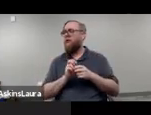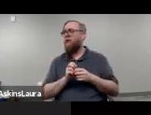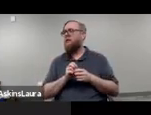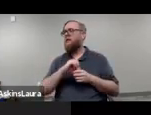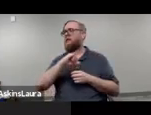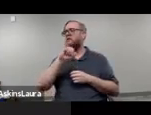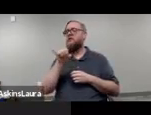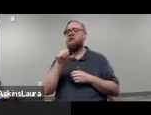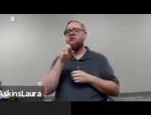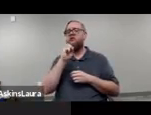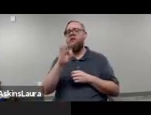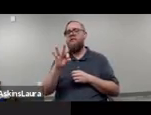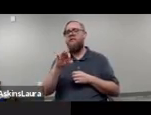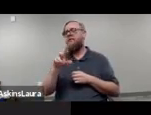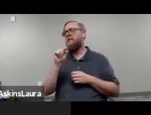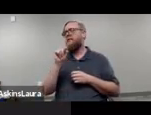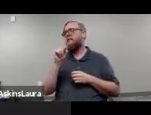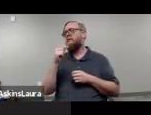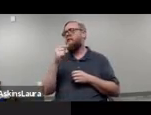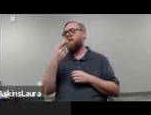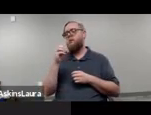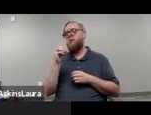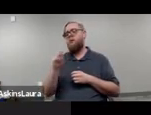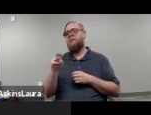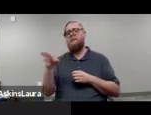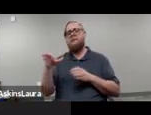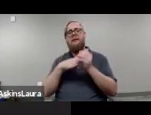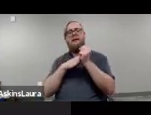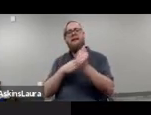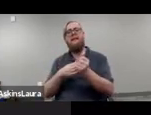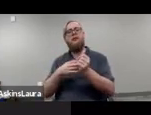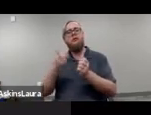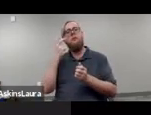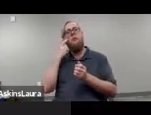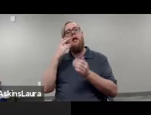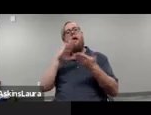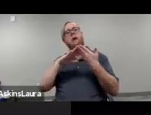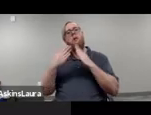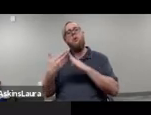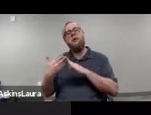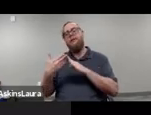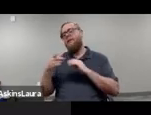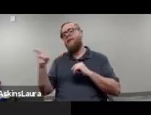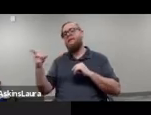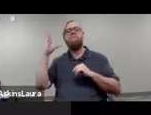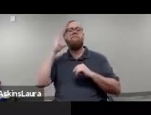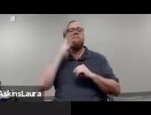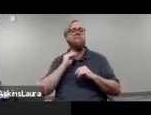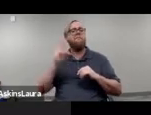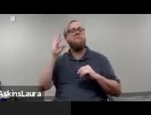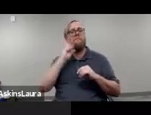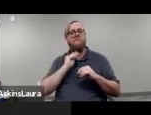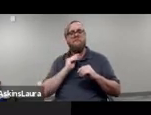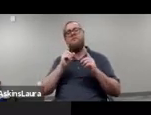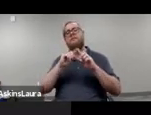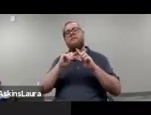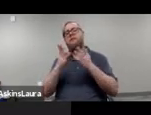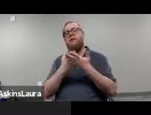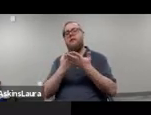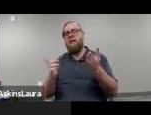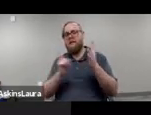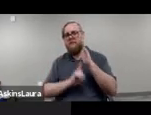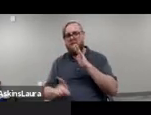a leader in the blind communities and have great knowledge around all the issues that may come about. So we want to